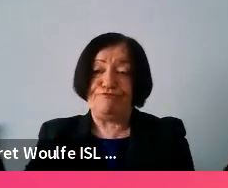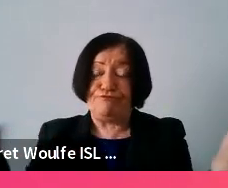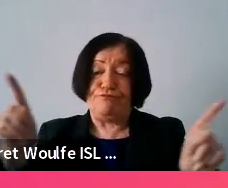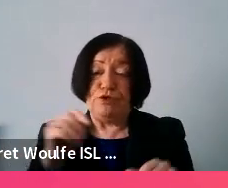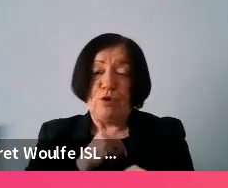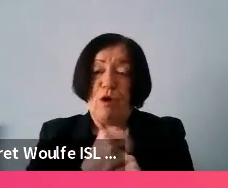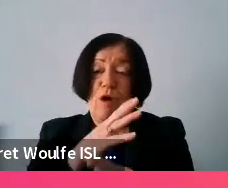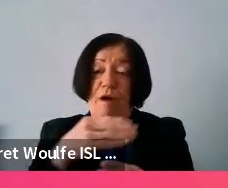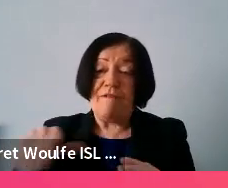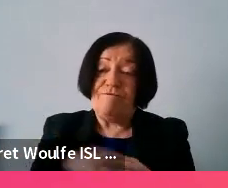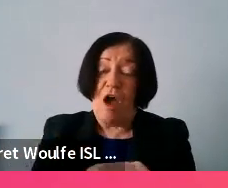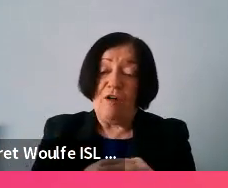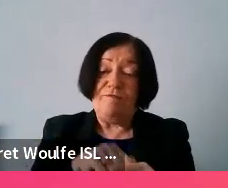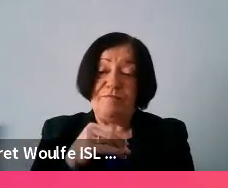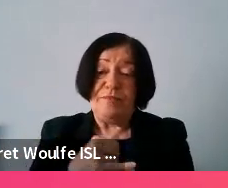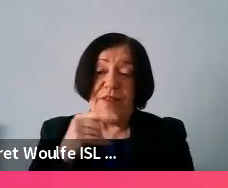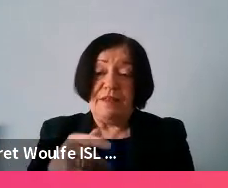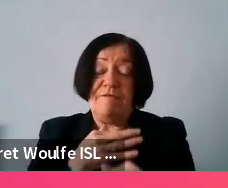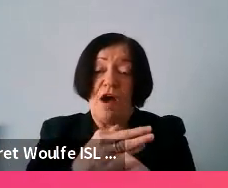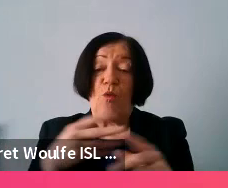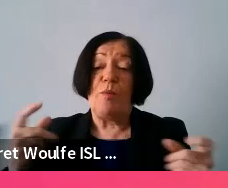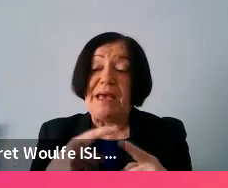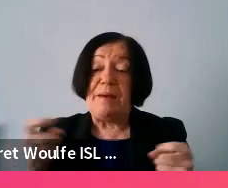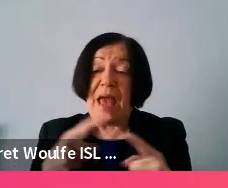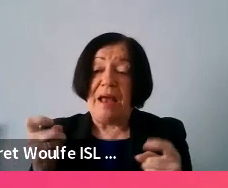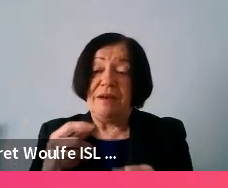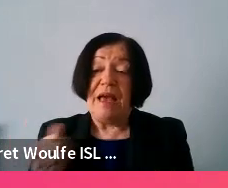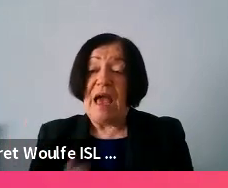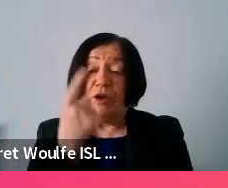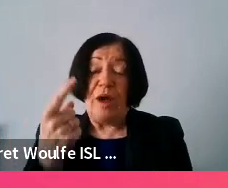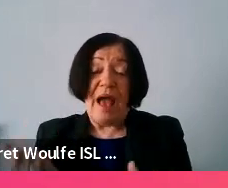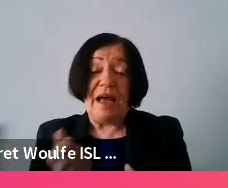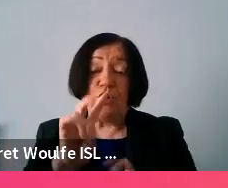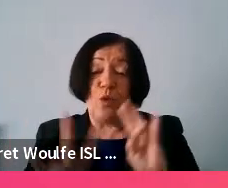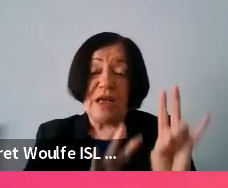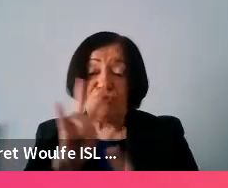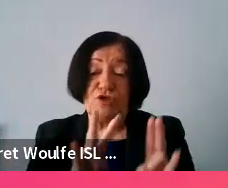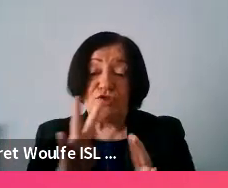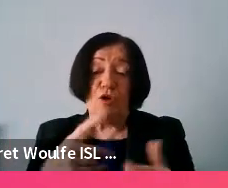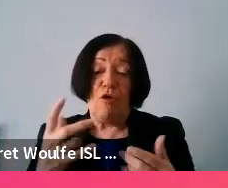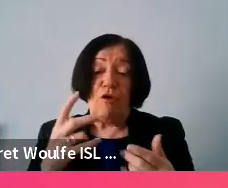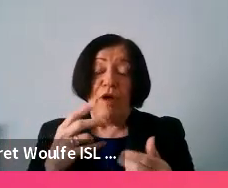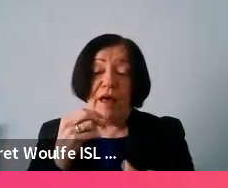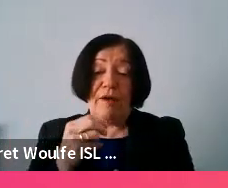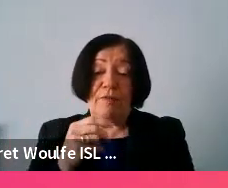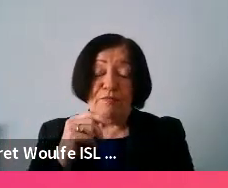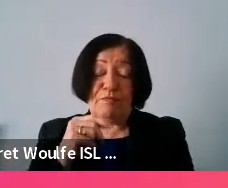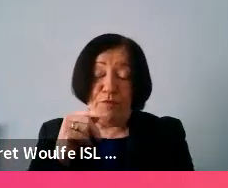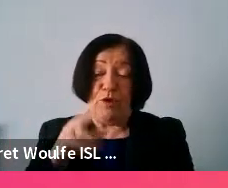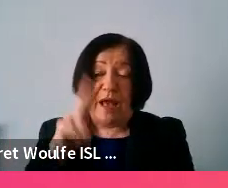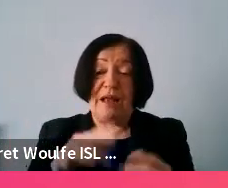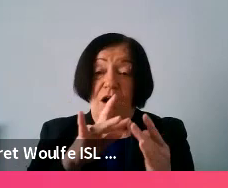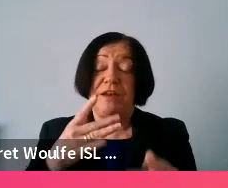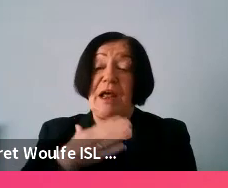all participants in the follow-up email so if anyone has any questions or queries like that um you can